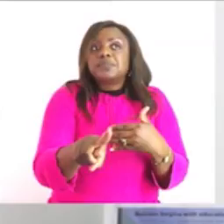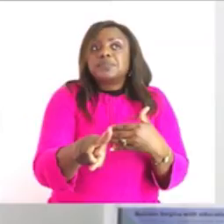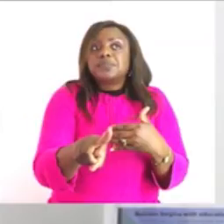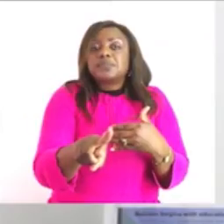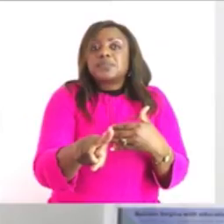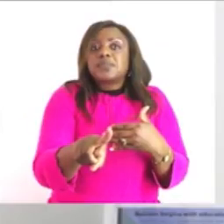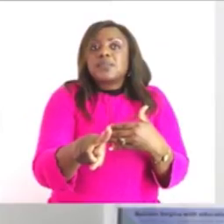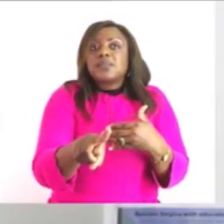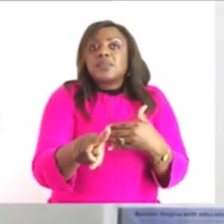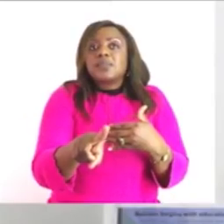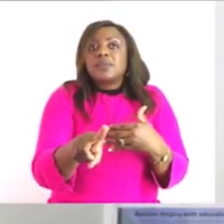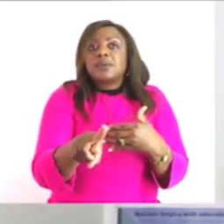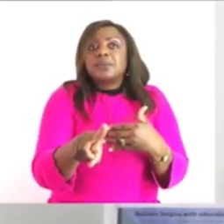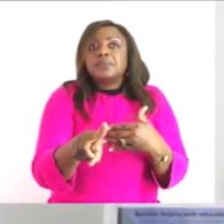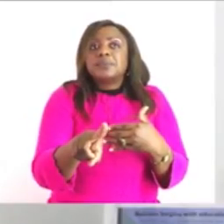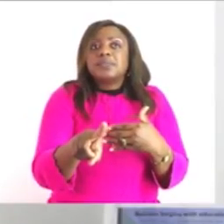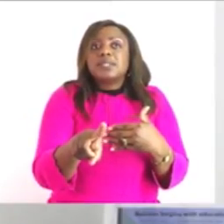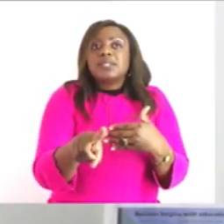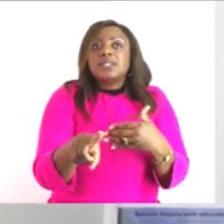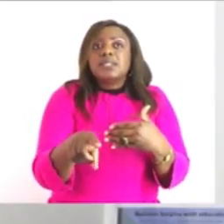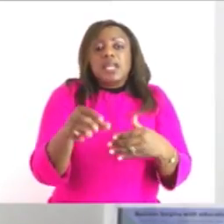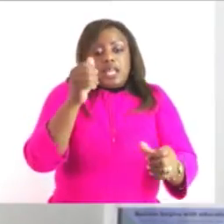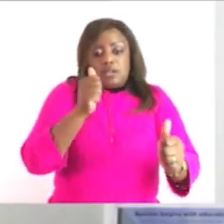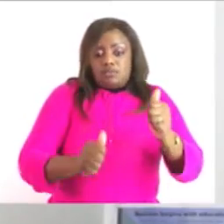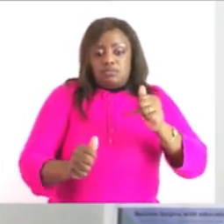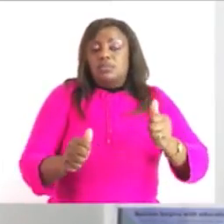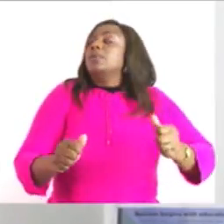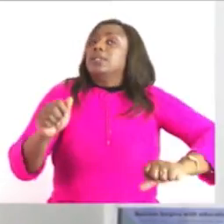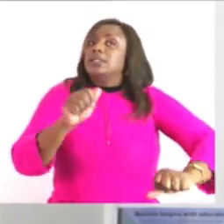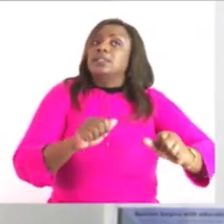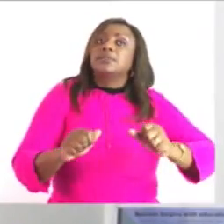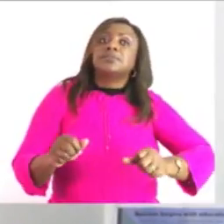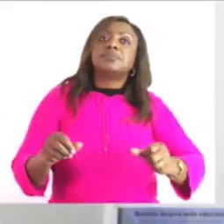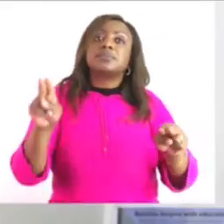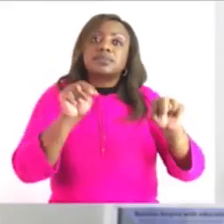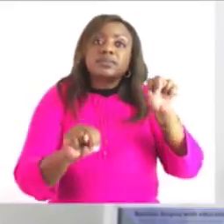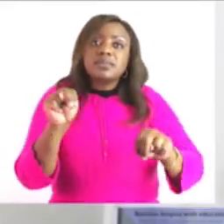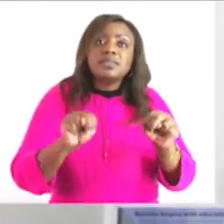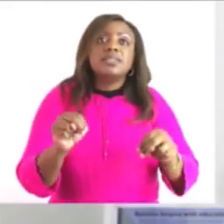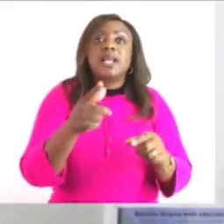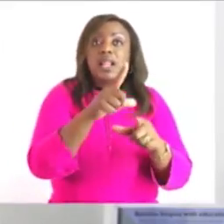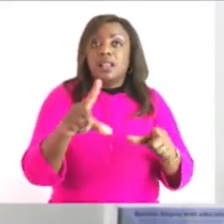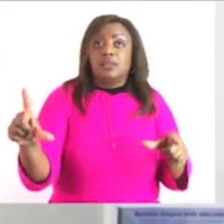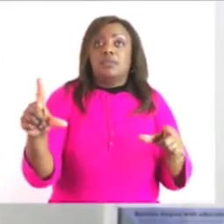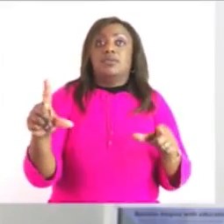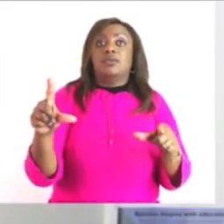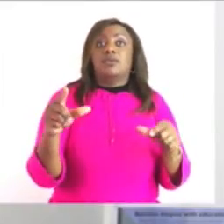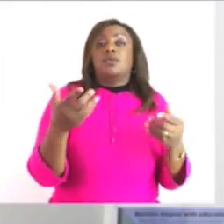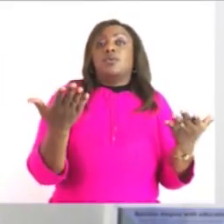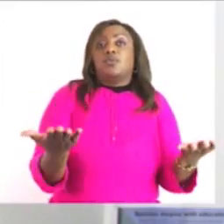um in our science language or proven thesis